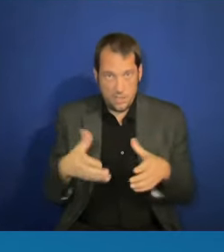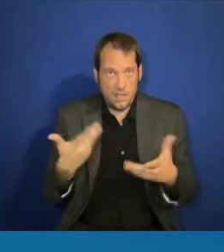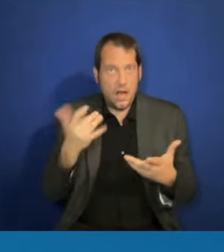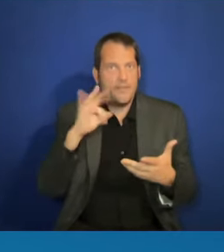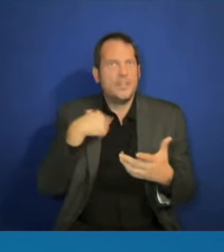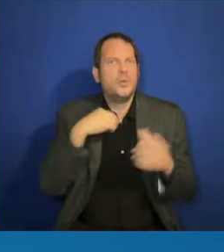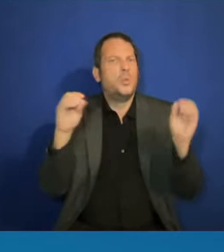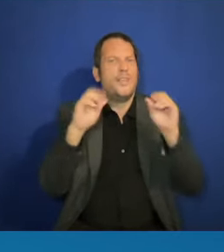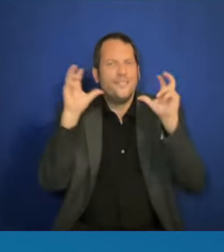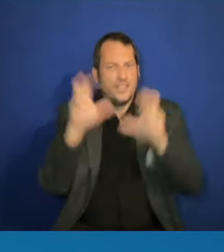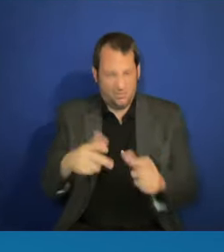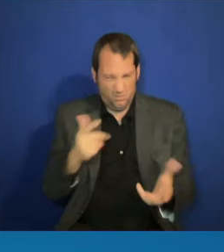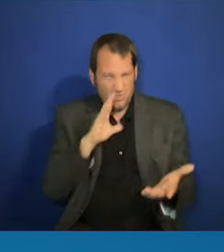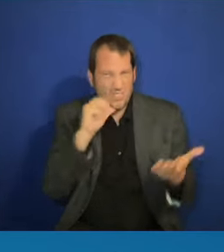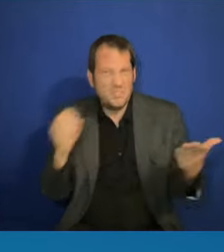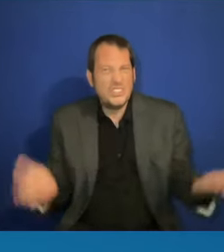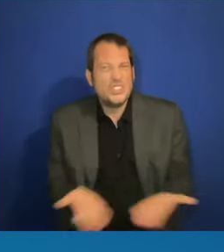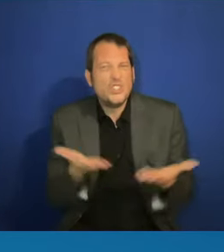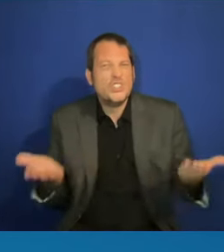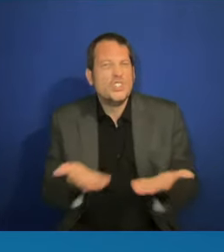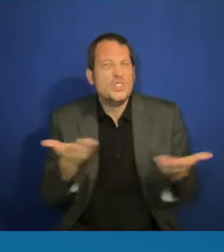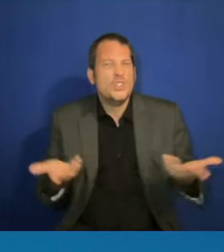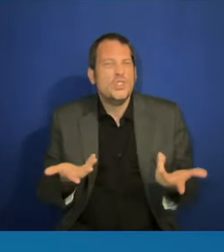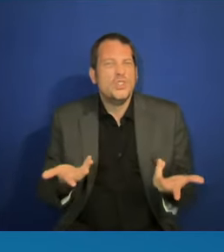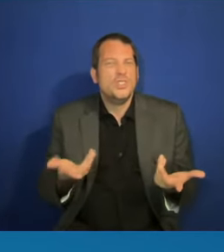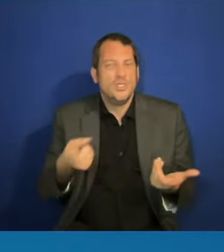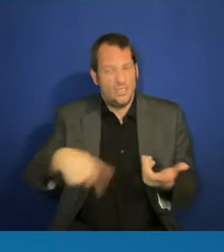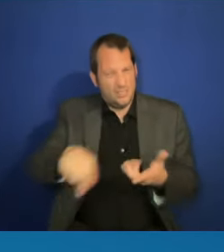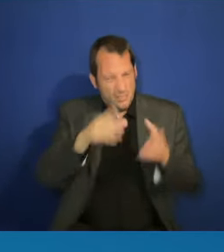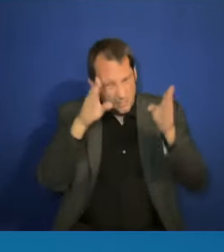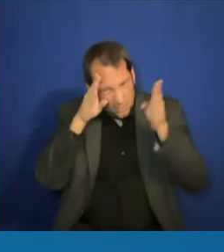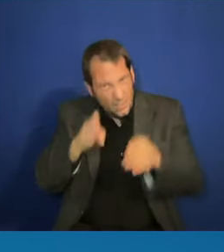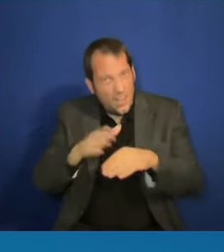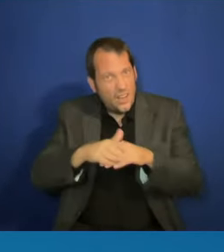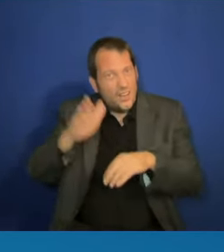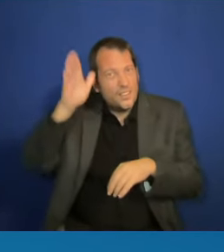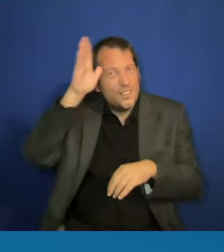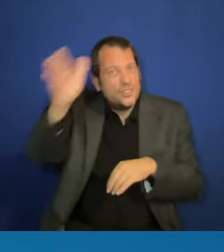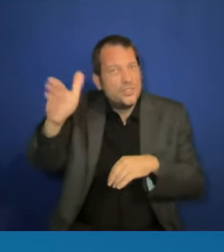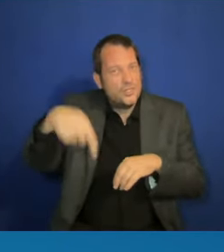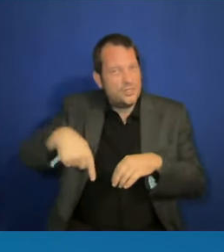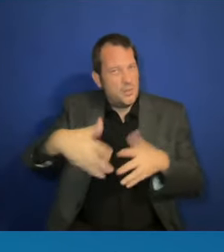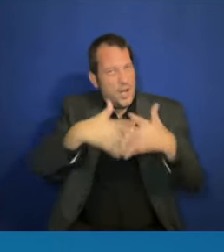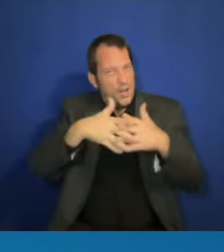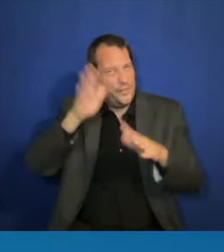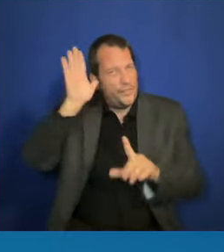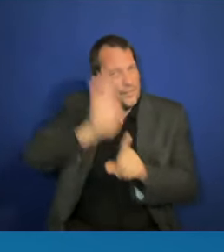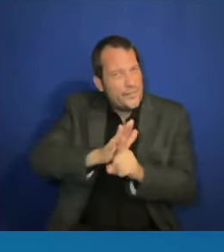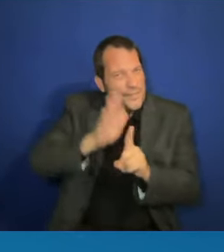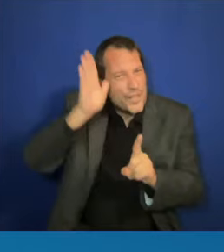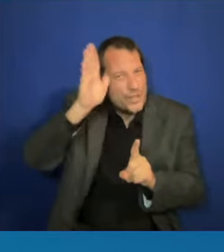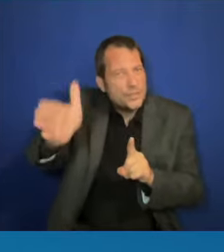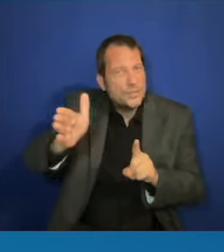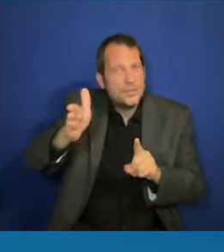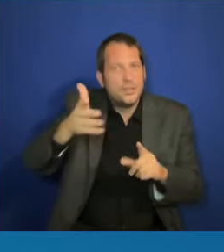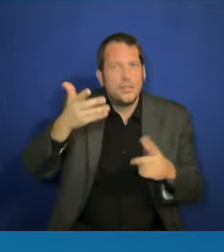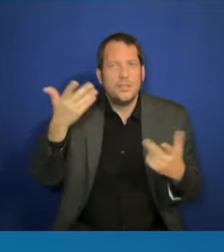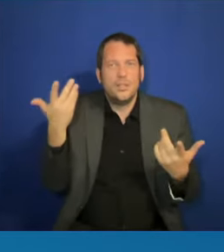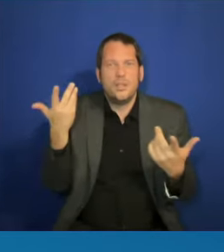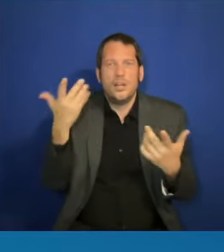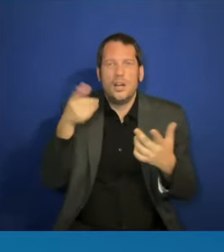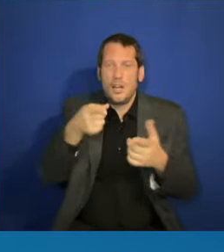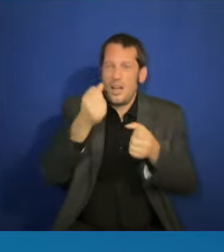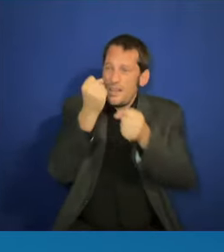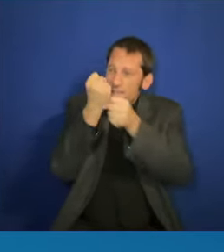that is about the fight for freedom and liberty and justice and equality